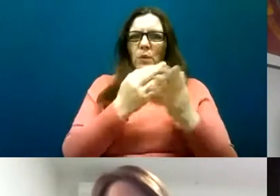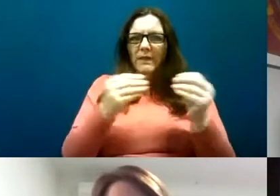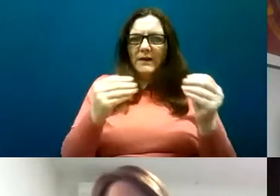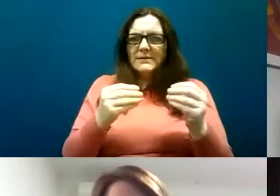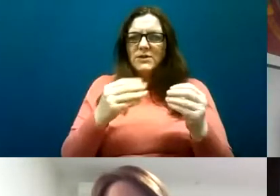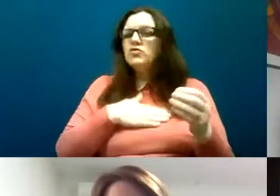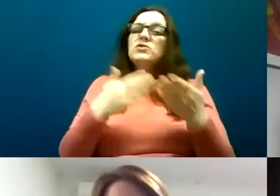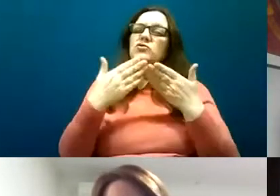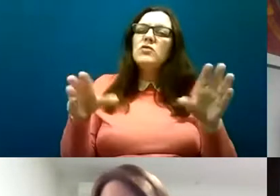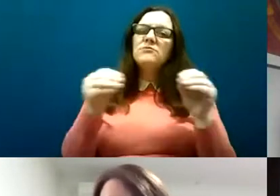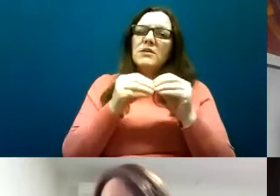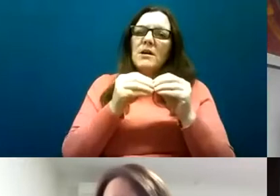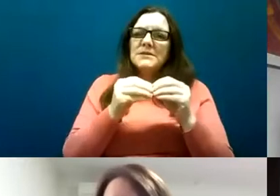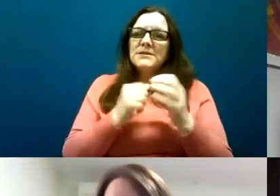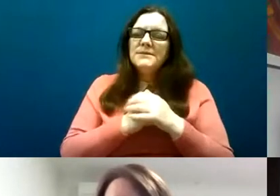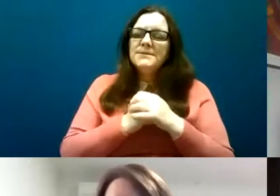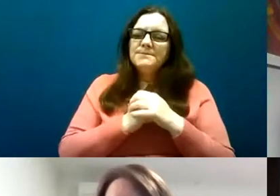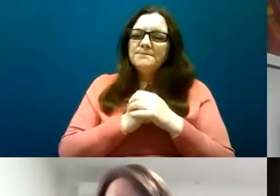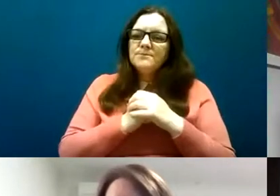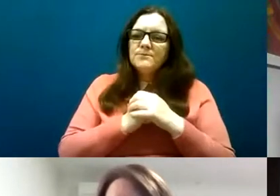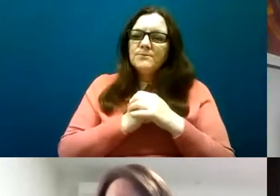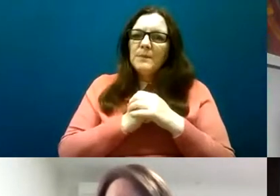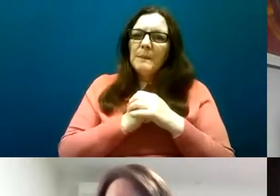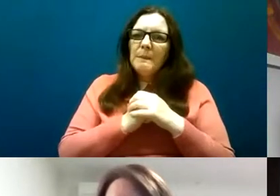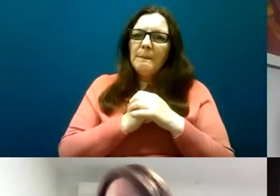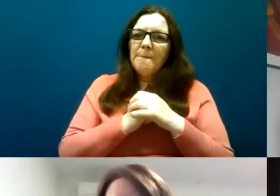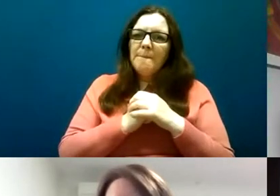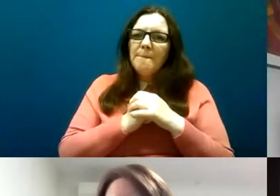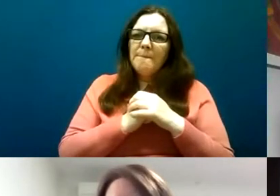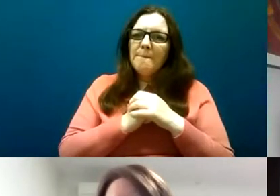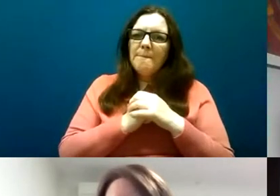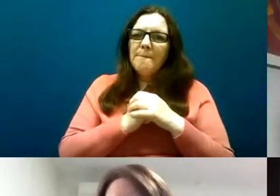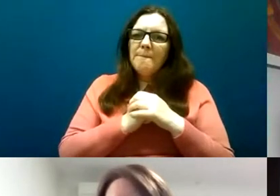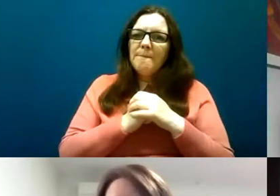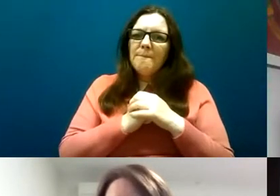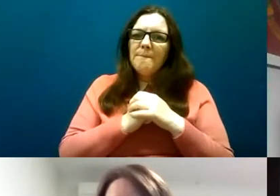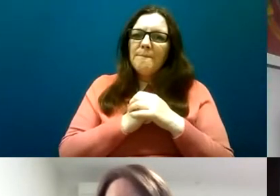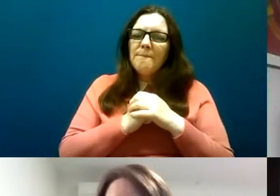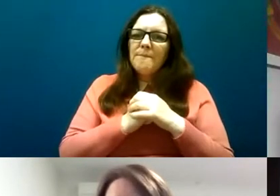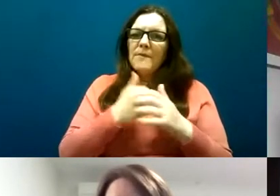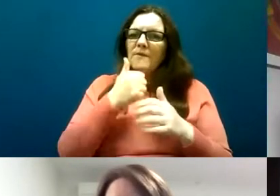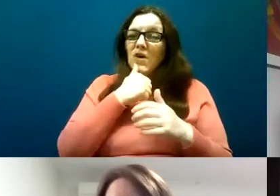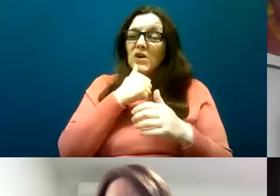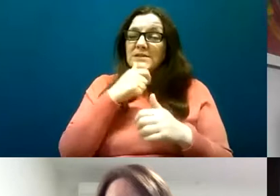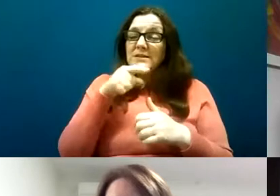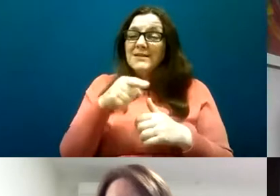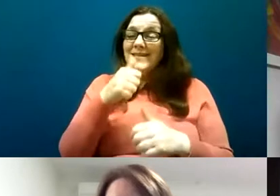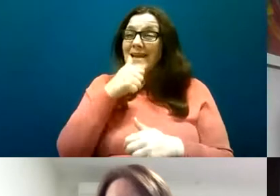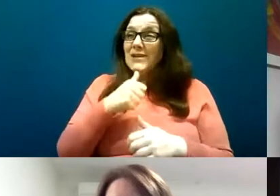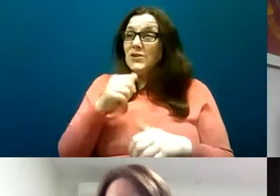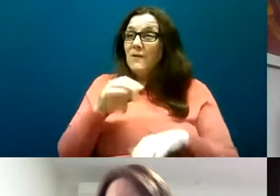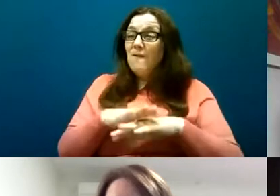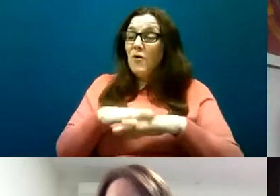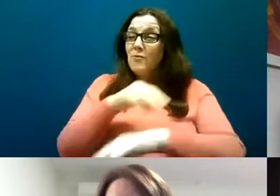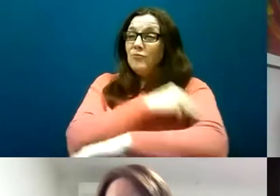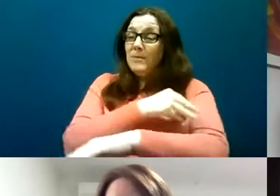general comments first of all that the solutions to homelessness for people whether it's people with